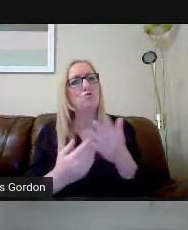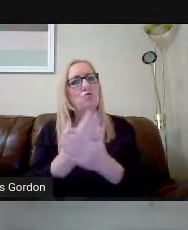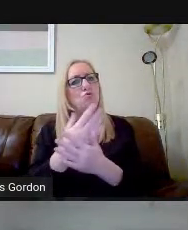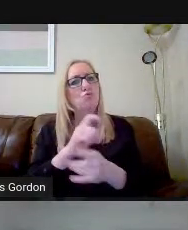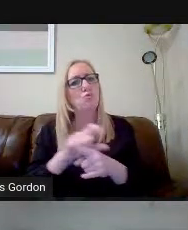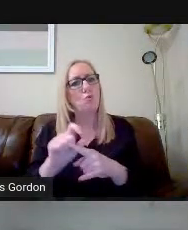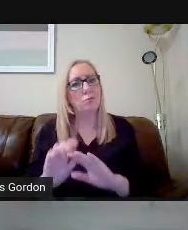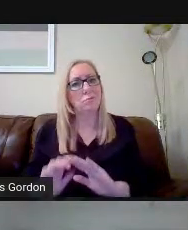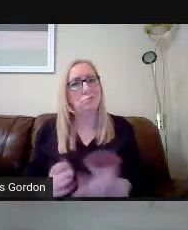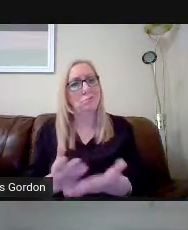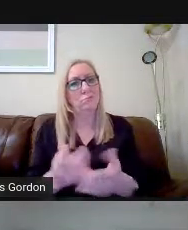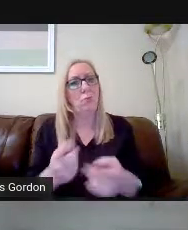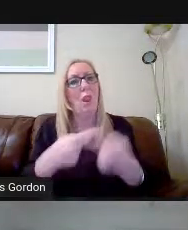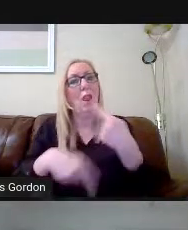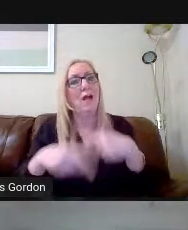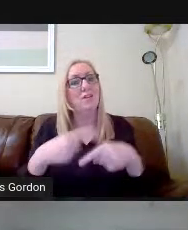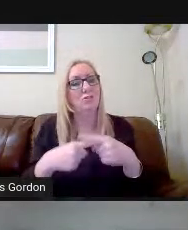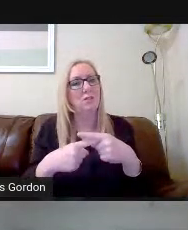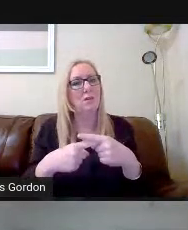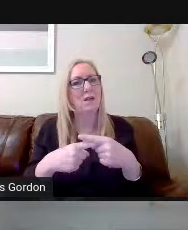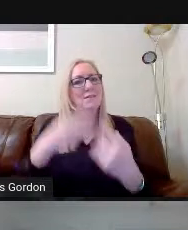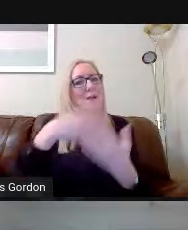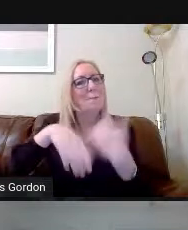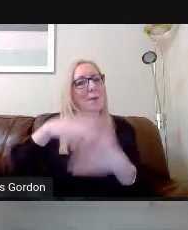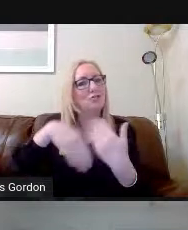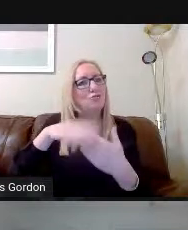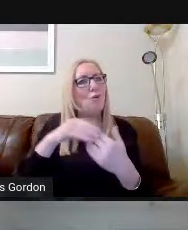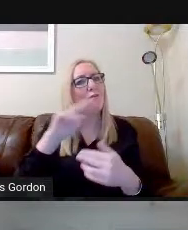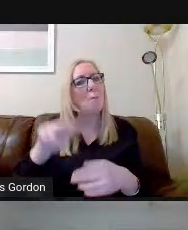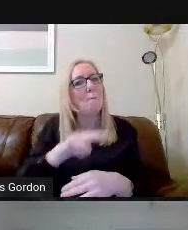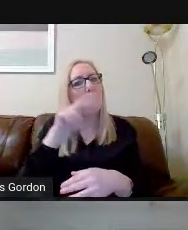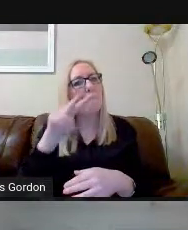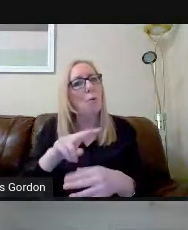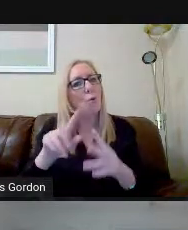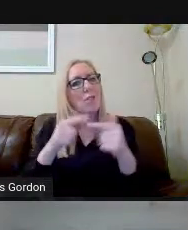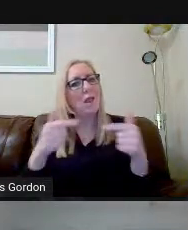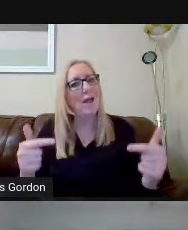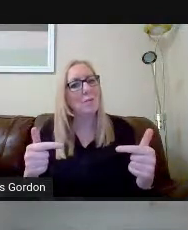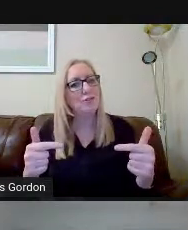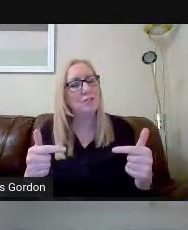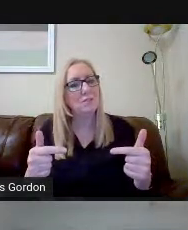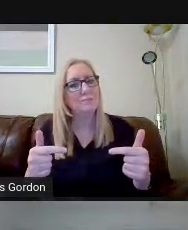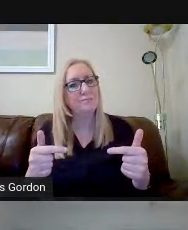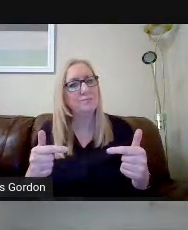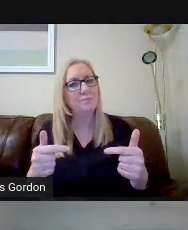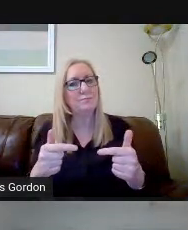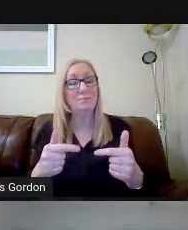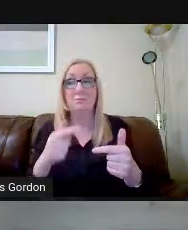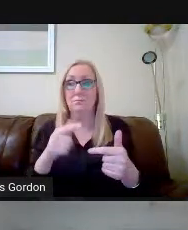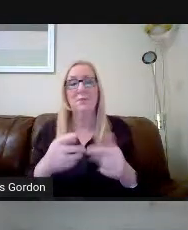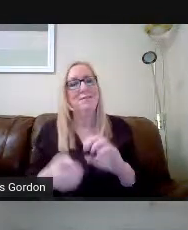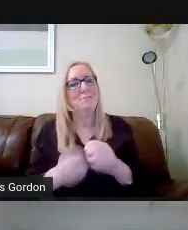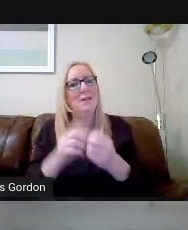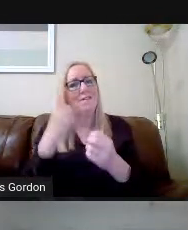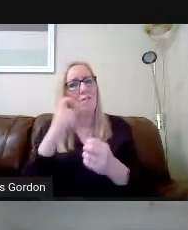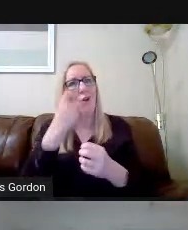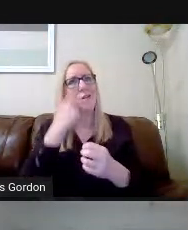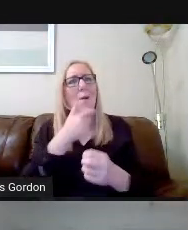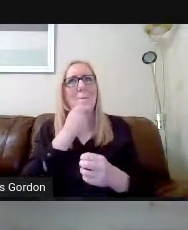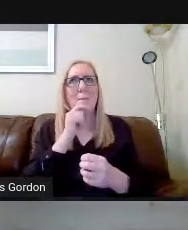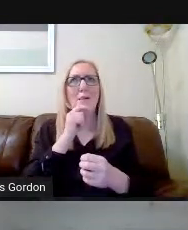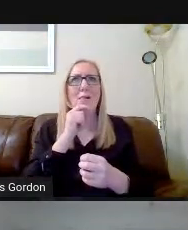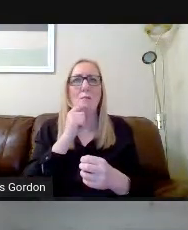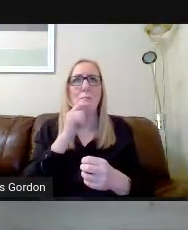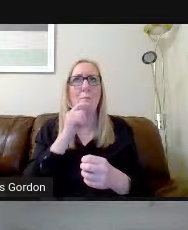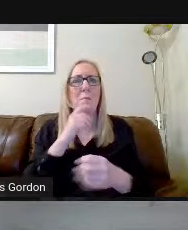And it's a combination of both languages. And it's designed for those young people who might feel that